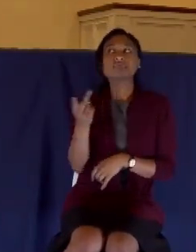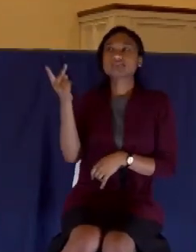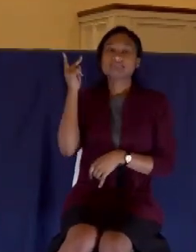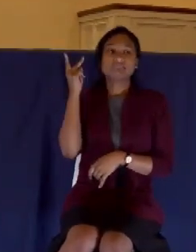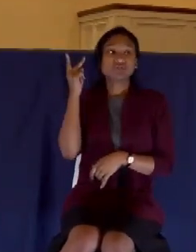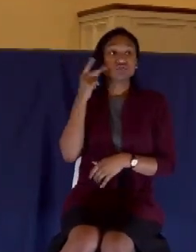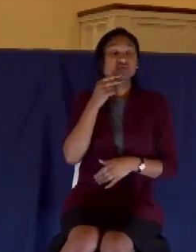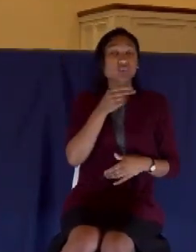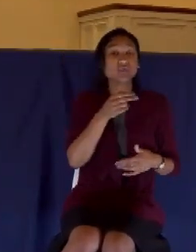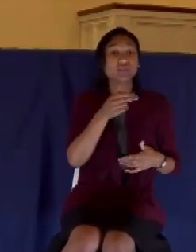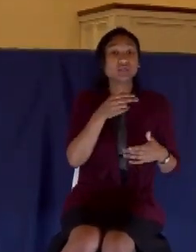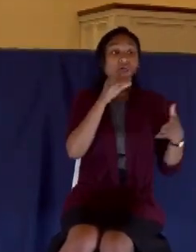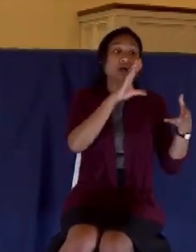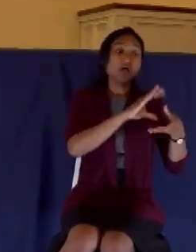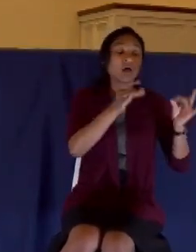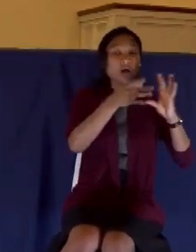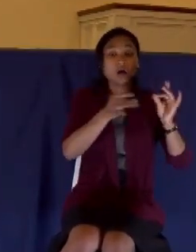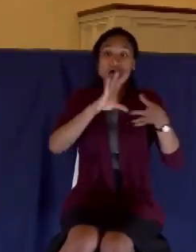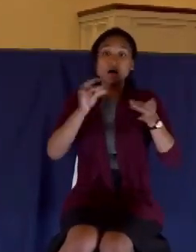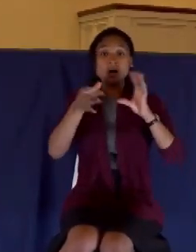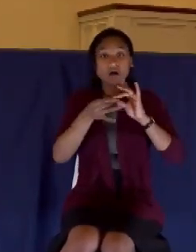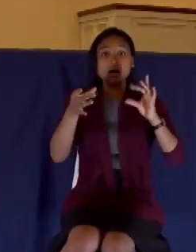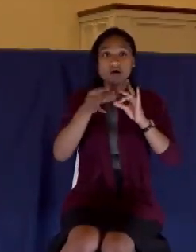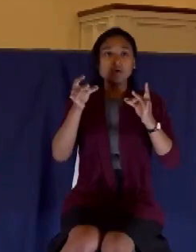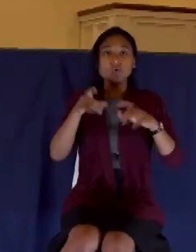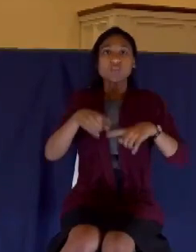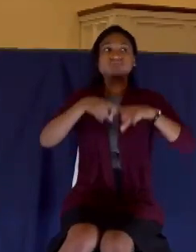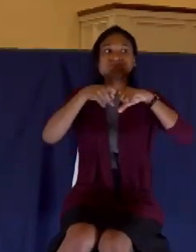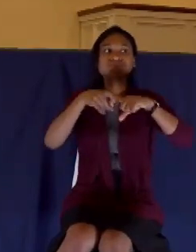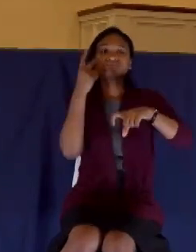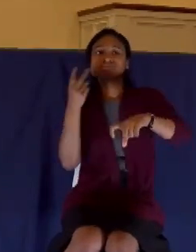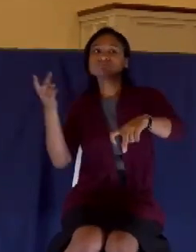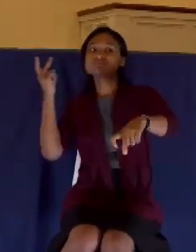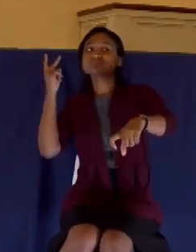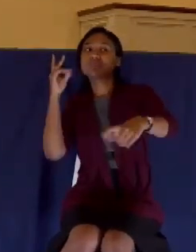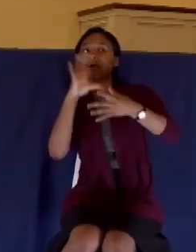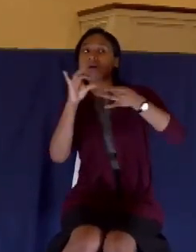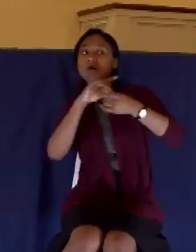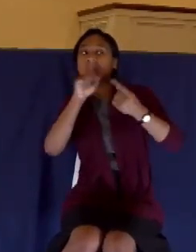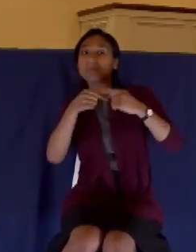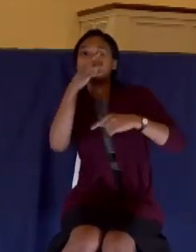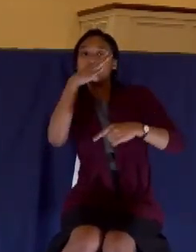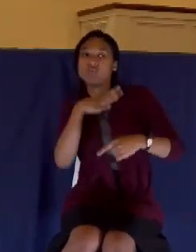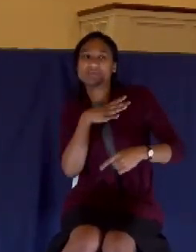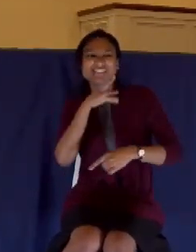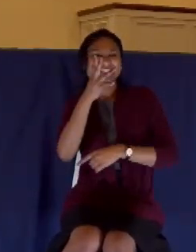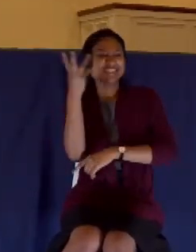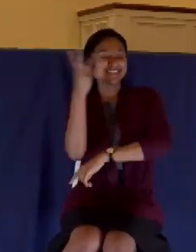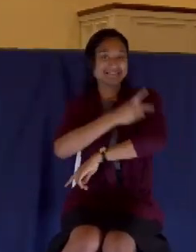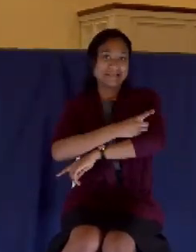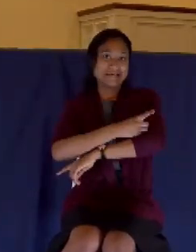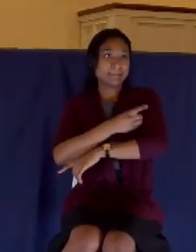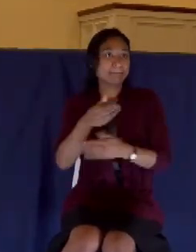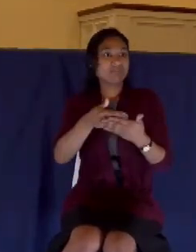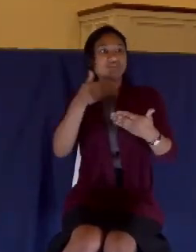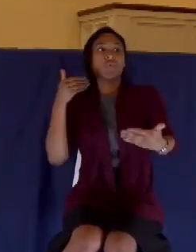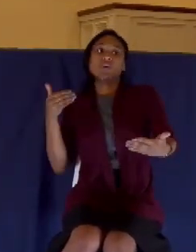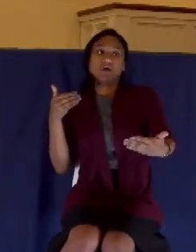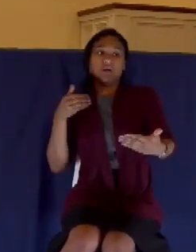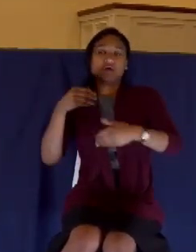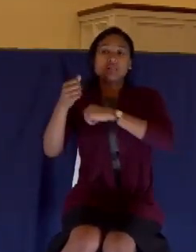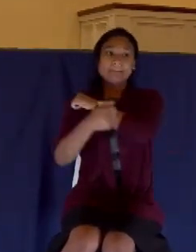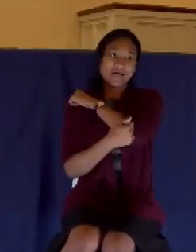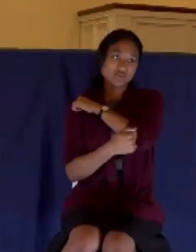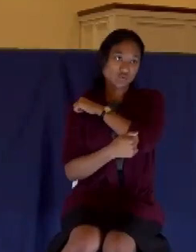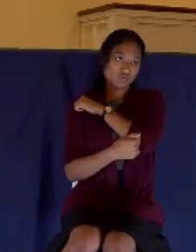going back to six days before the Passover, which would put this whole event on the Friday right